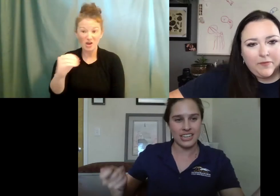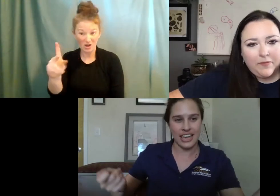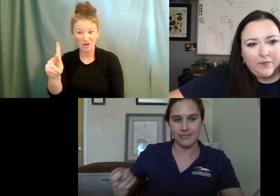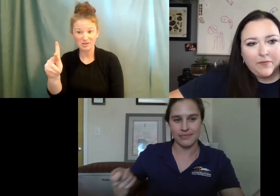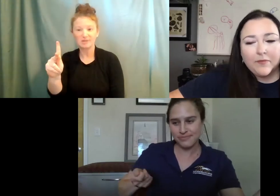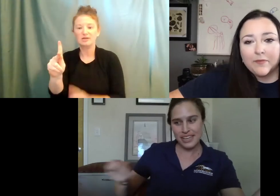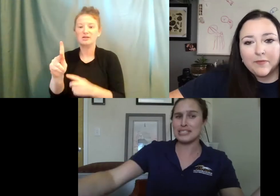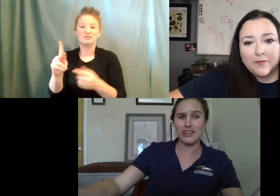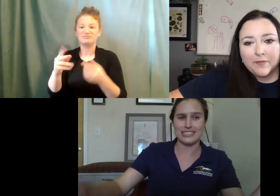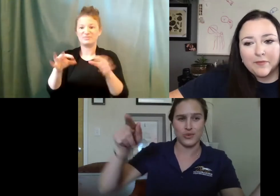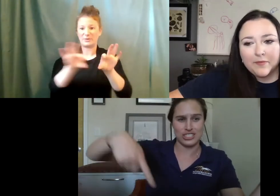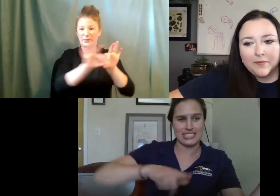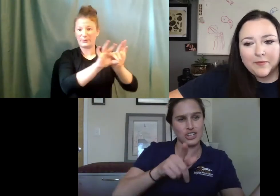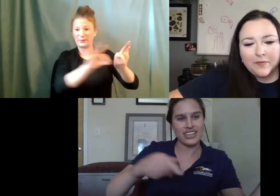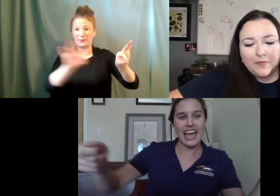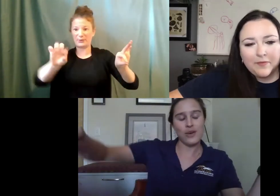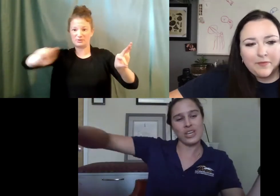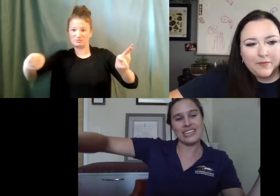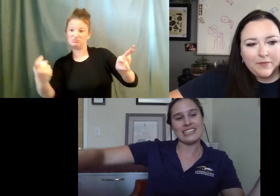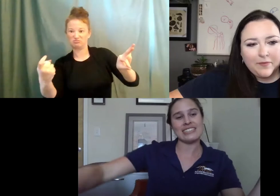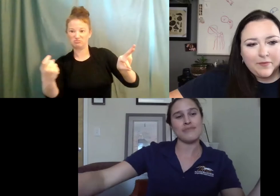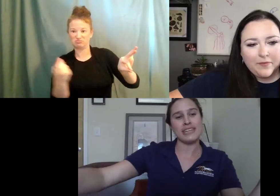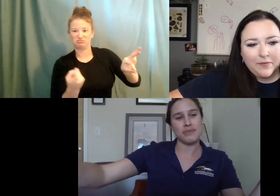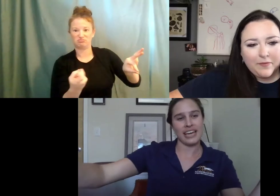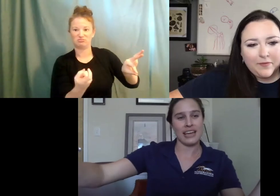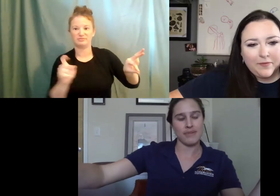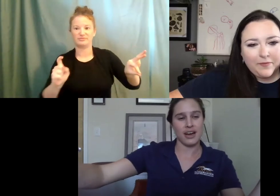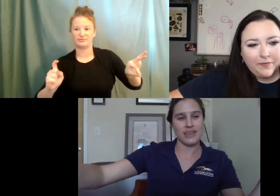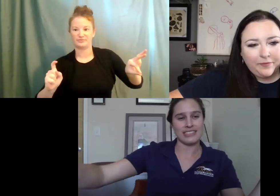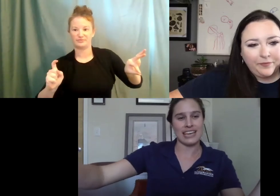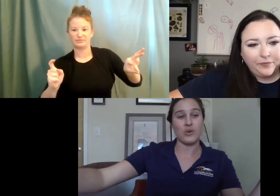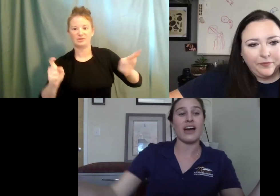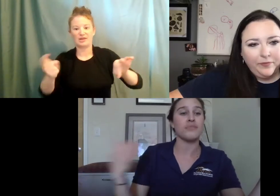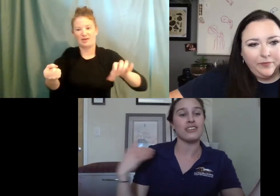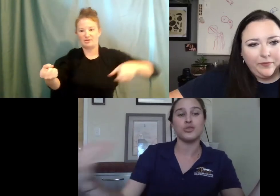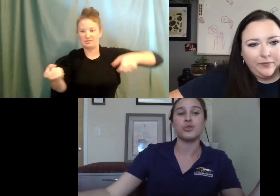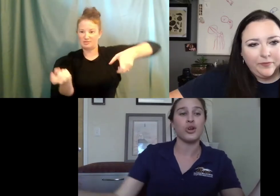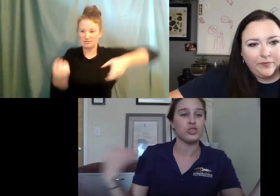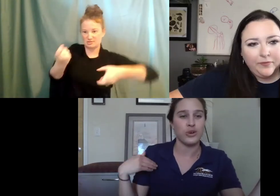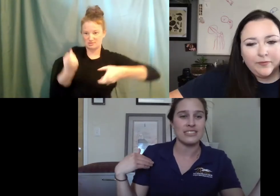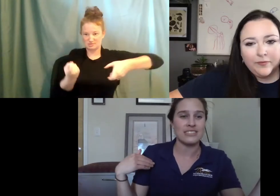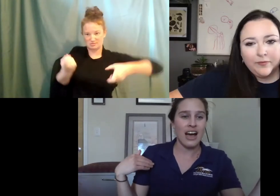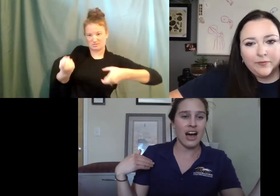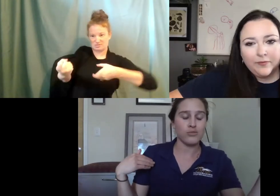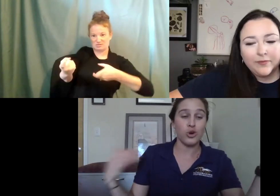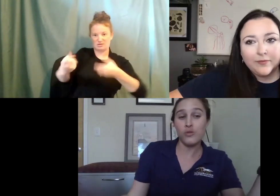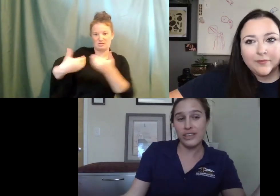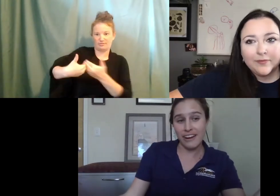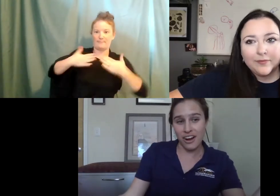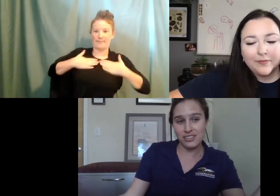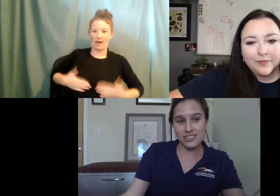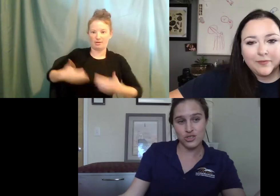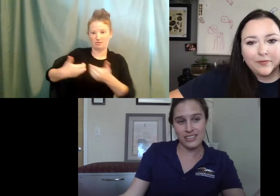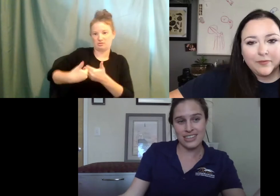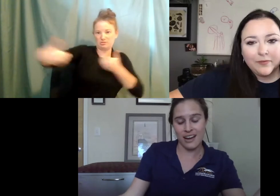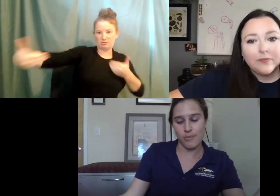it's basically a long stick with just this nice hook and we can easily manipulate and pick up that snake without it being too close to us. Um, so hopefully